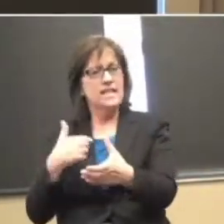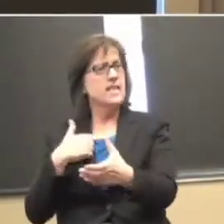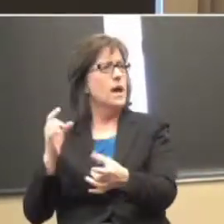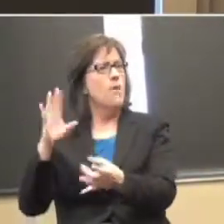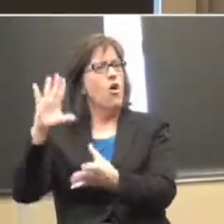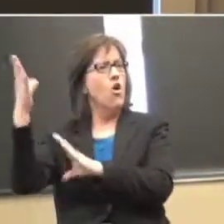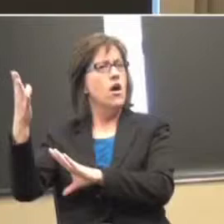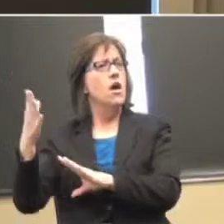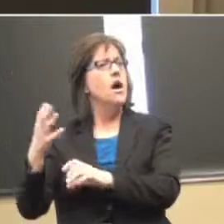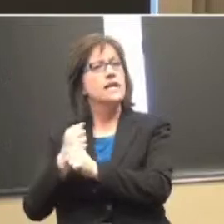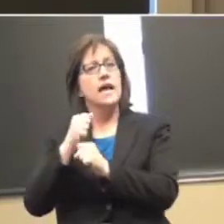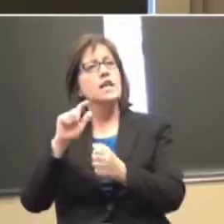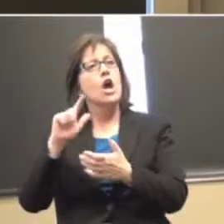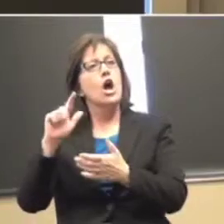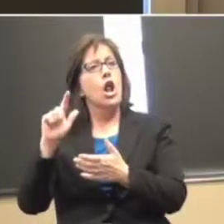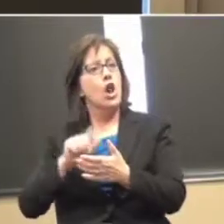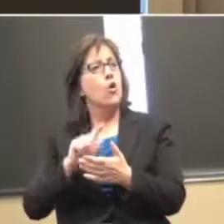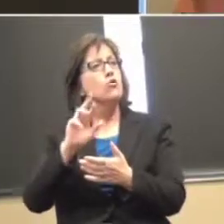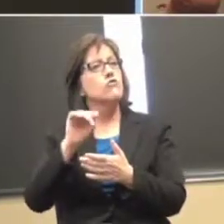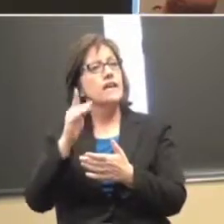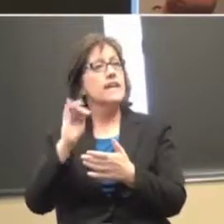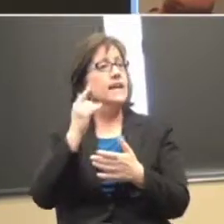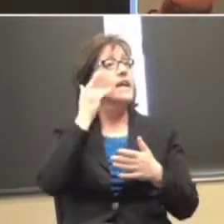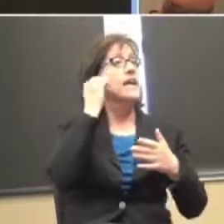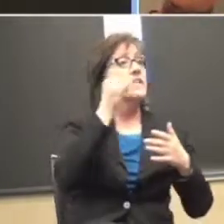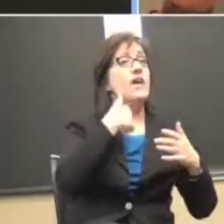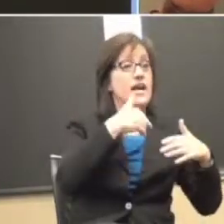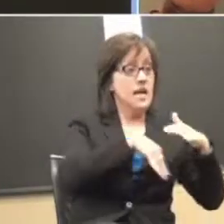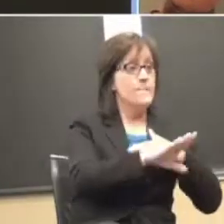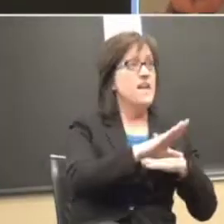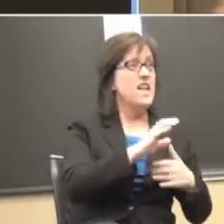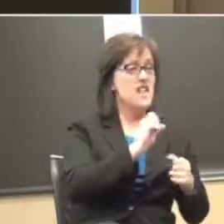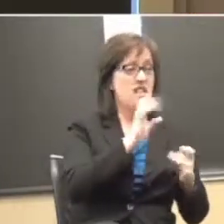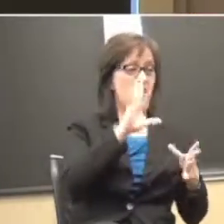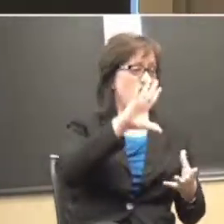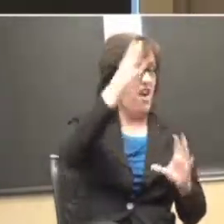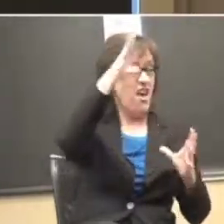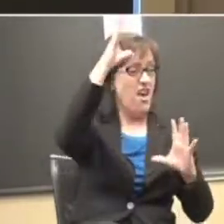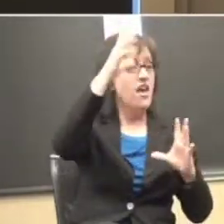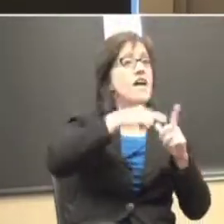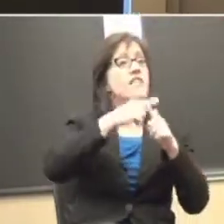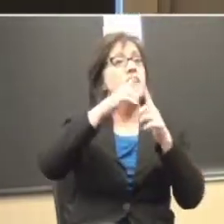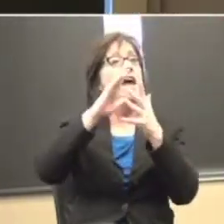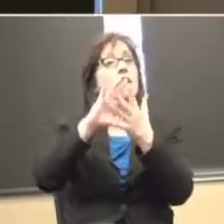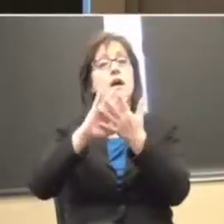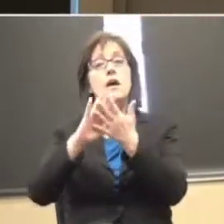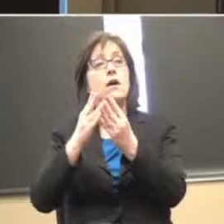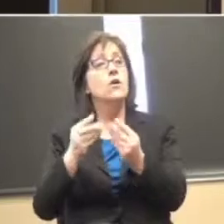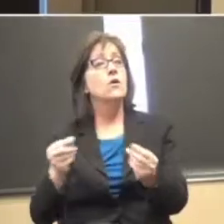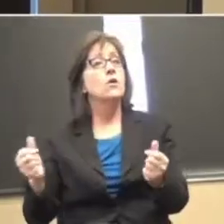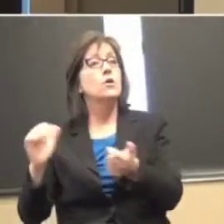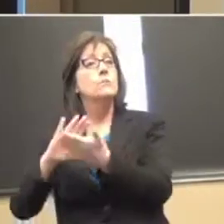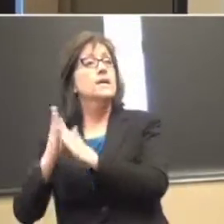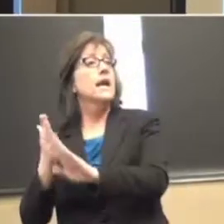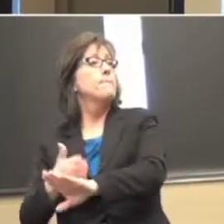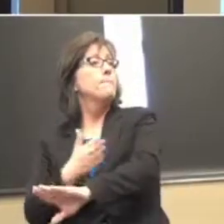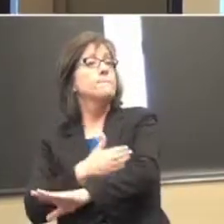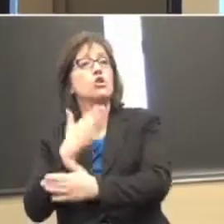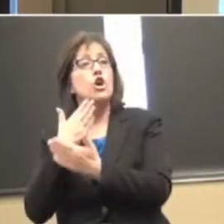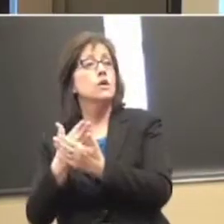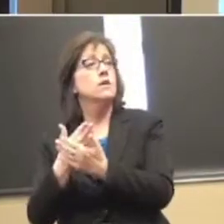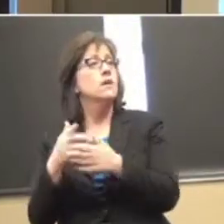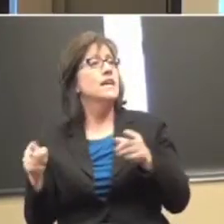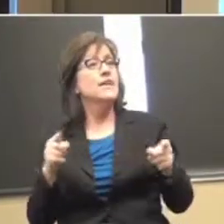rating than if I came in nasty and got good. Okay. Even though it may be the exact amount of work in both cases.